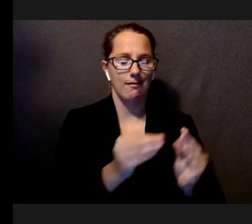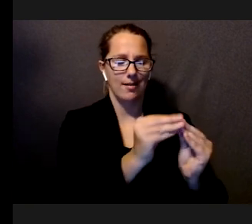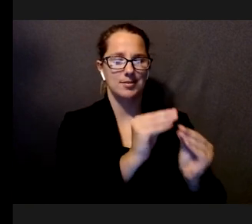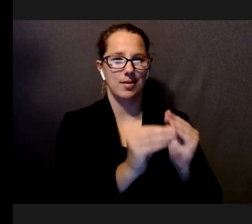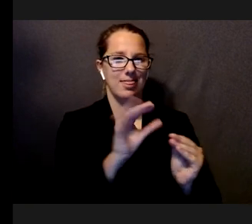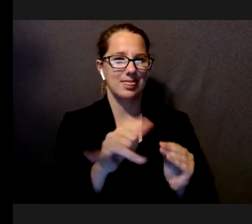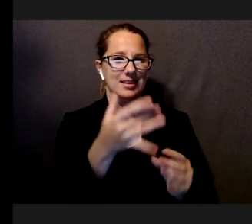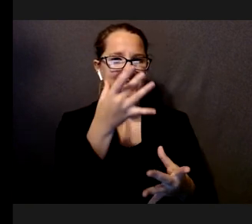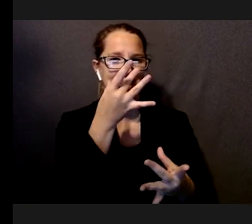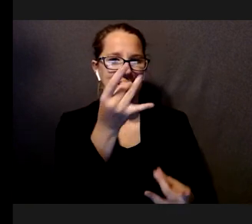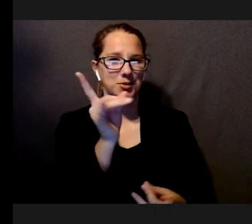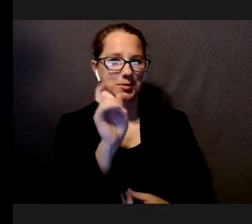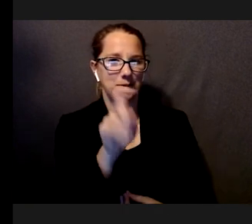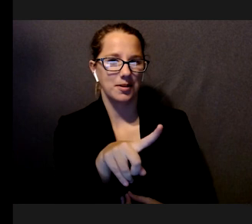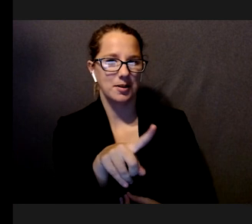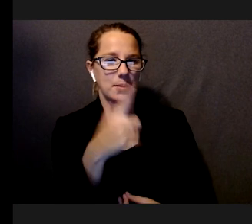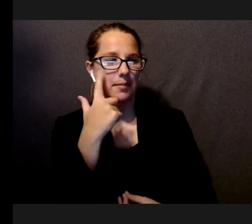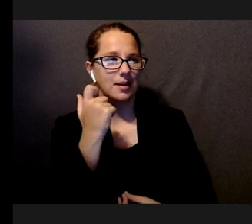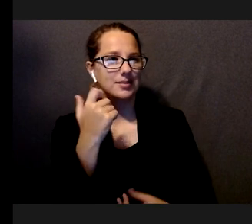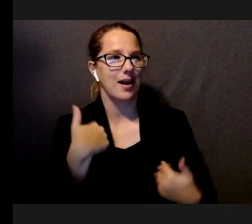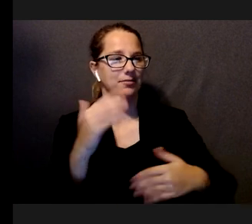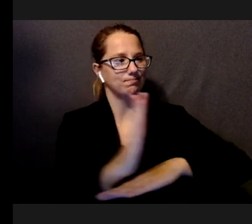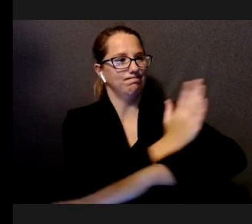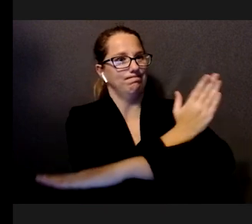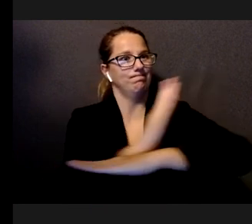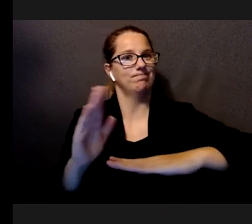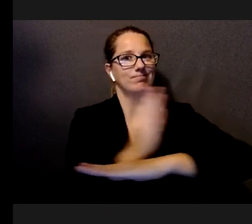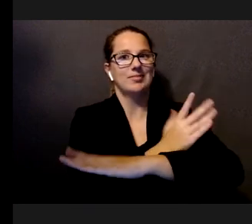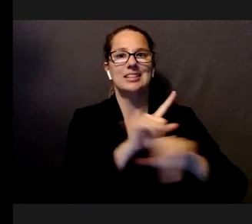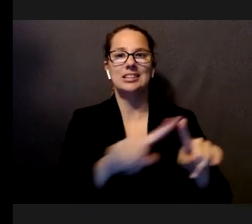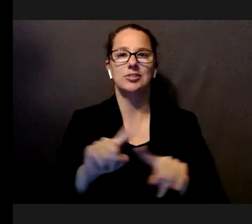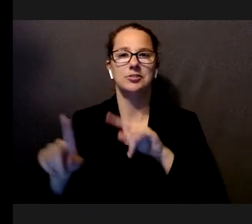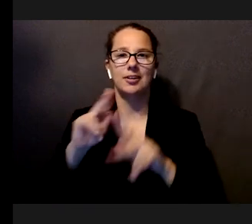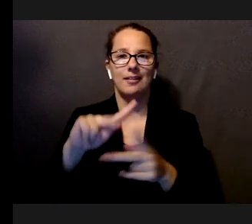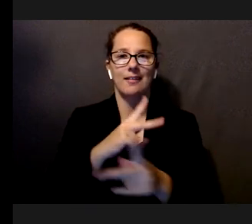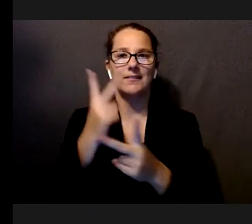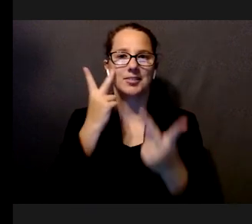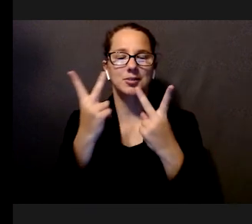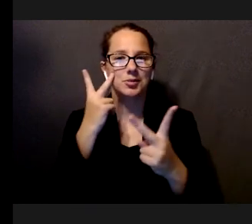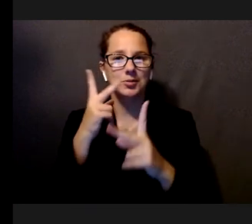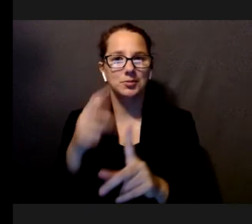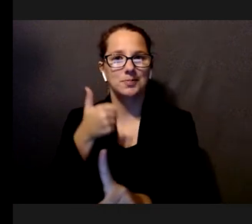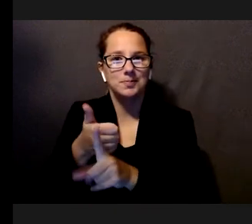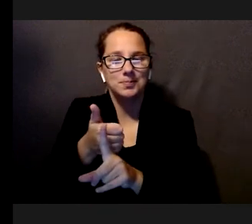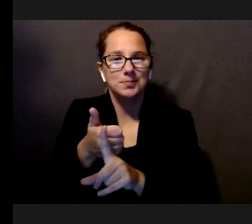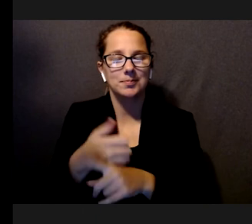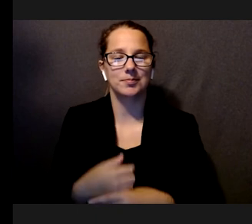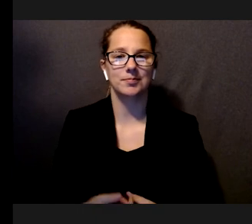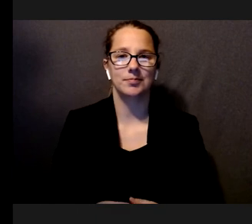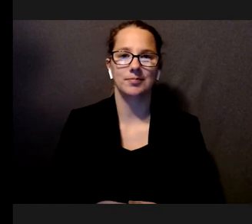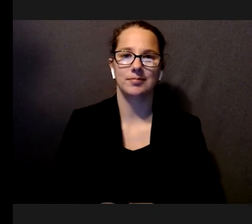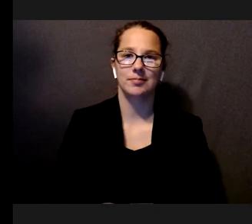question because there's such a range of visual conditions. And in general, with people with disabilities,